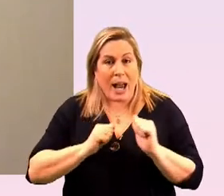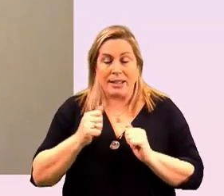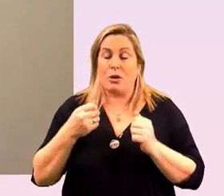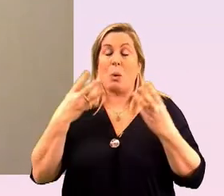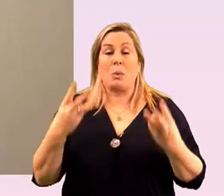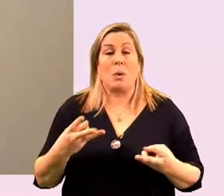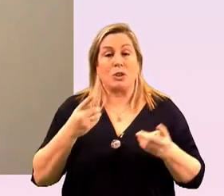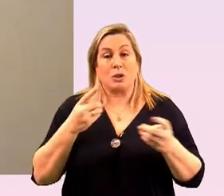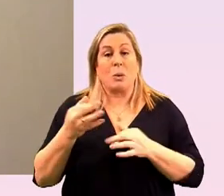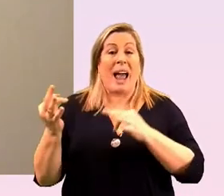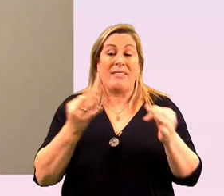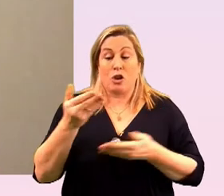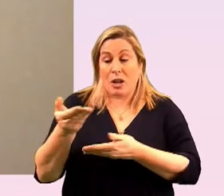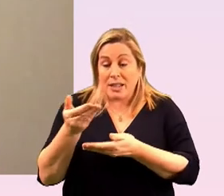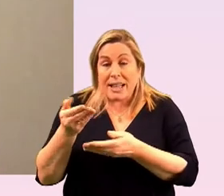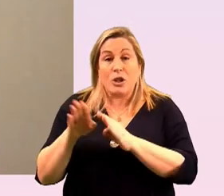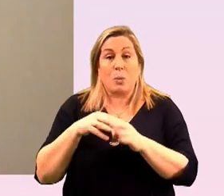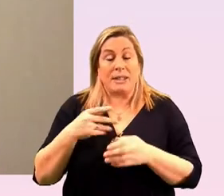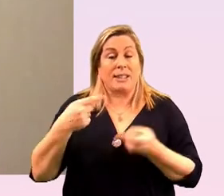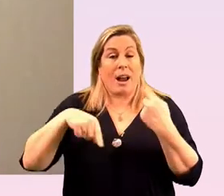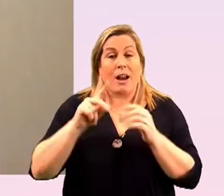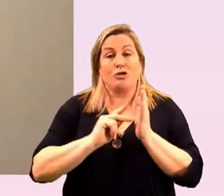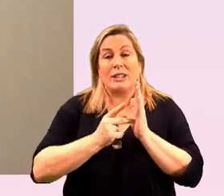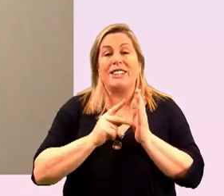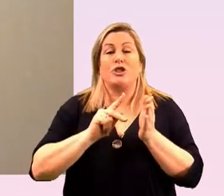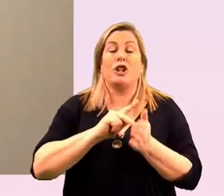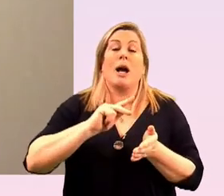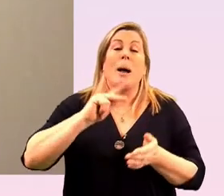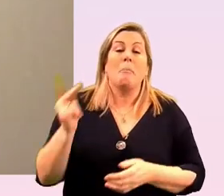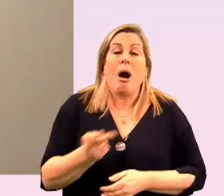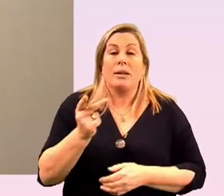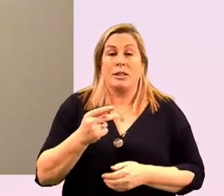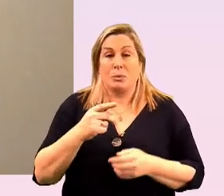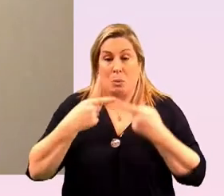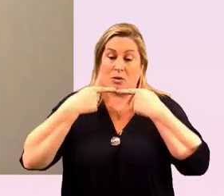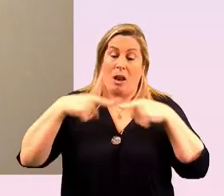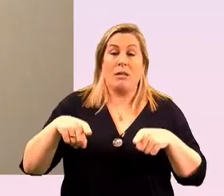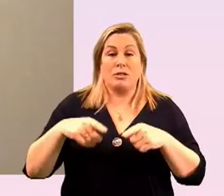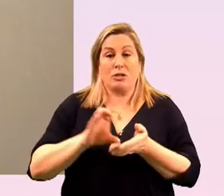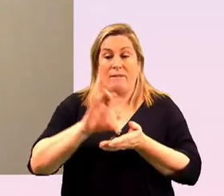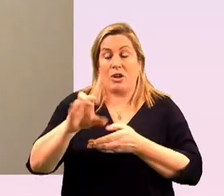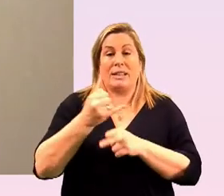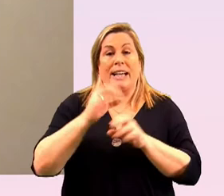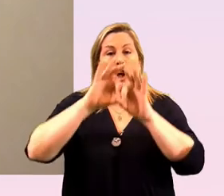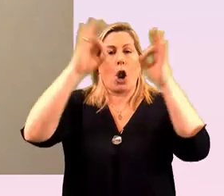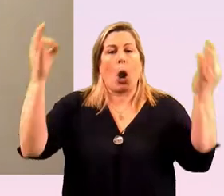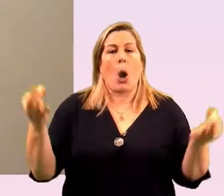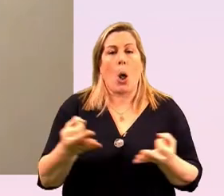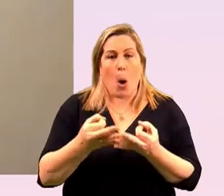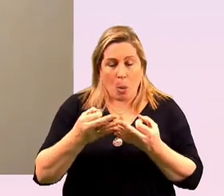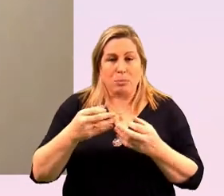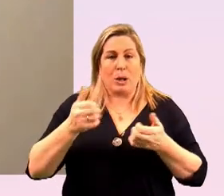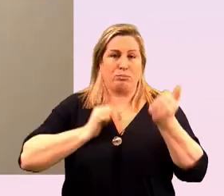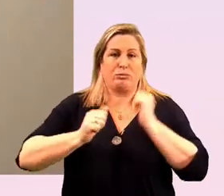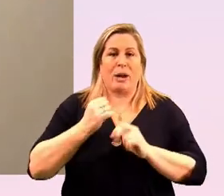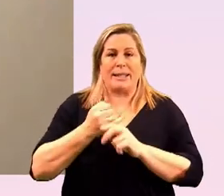do after consultation with our strategic partners is to launch a fund in global pride in june so we'll be